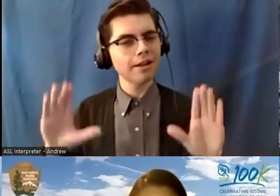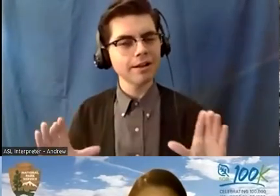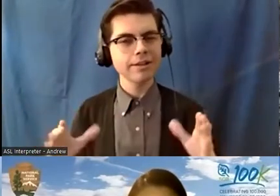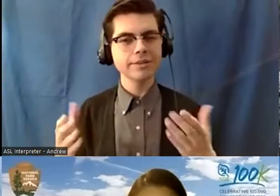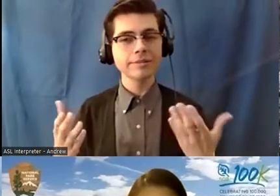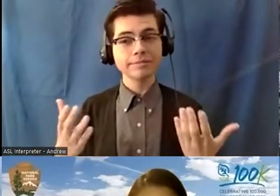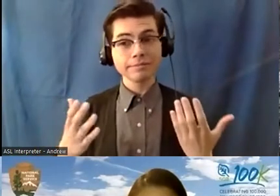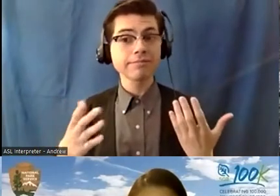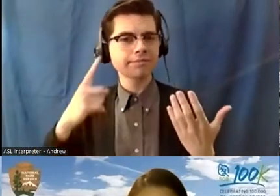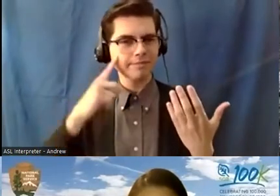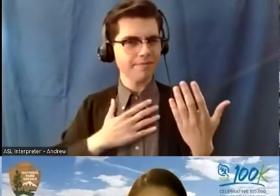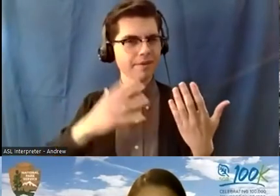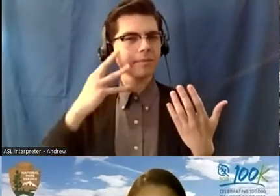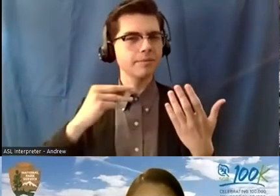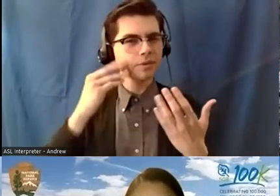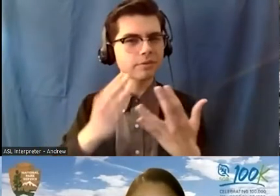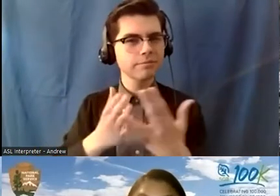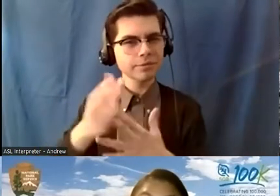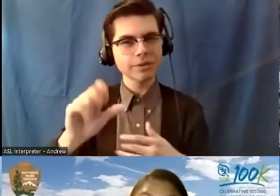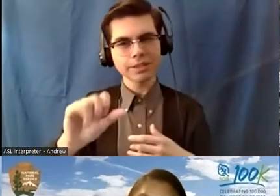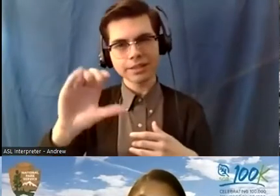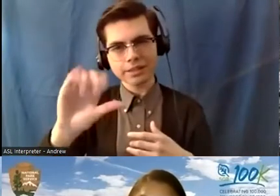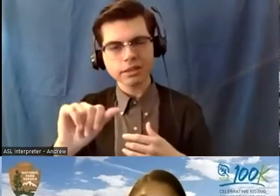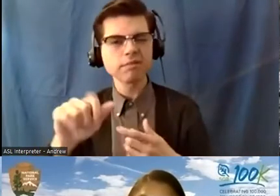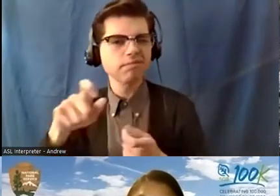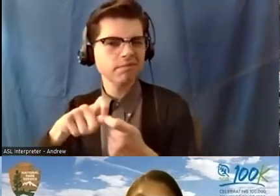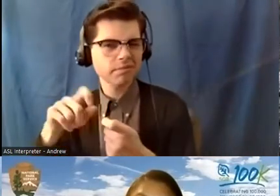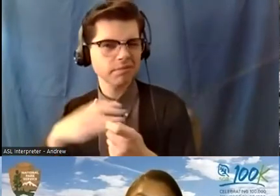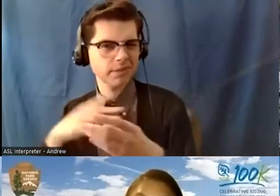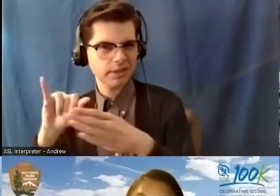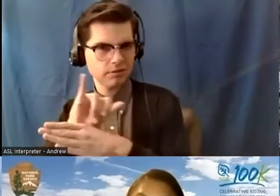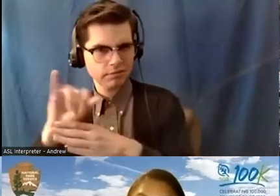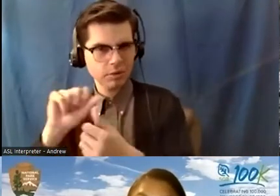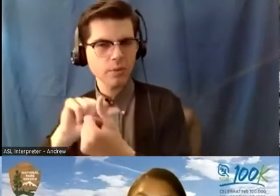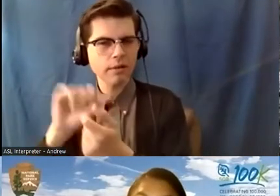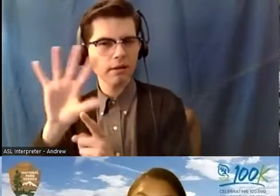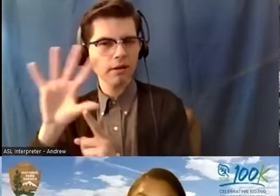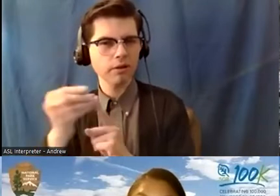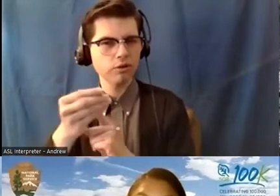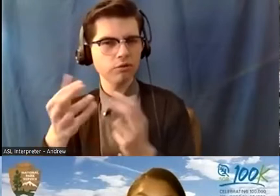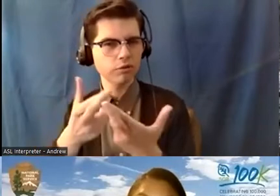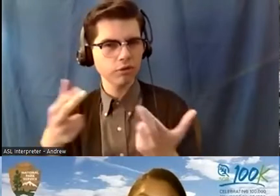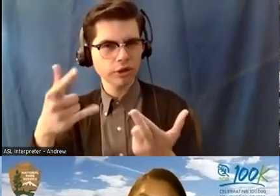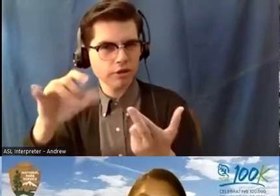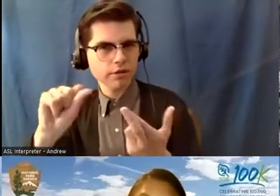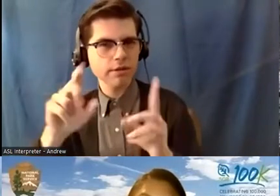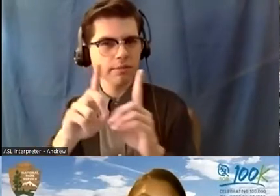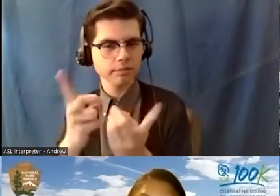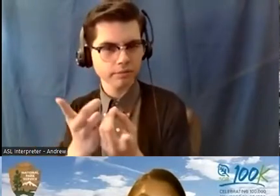working with the SCA and specifically my internship working with the cultural resources GIS department